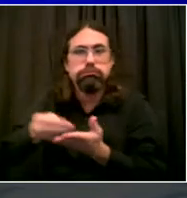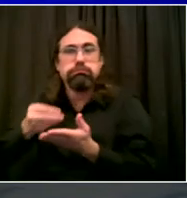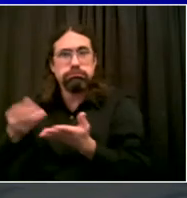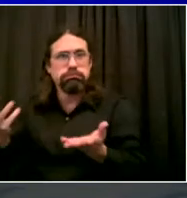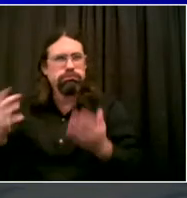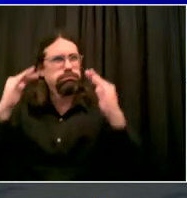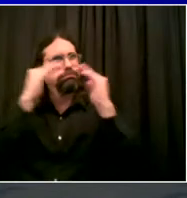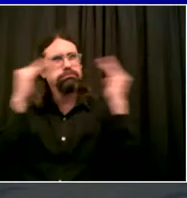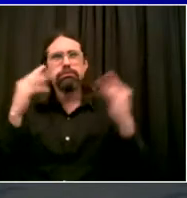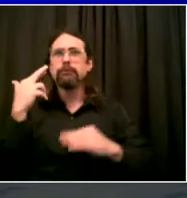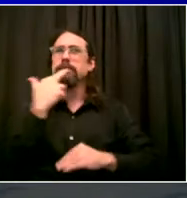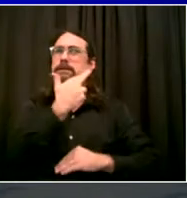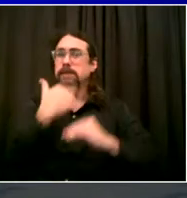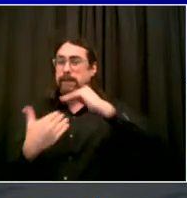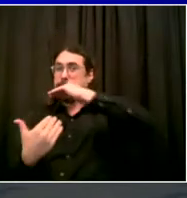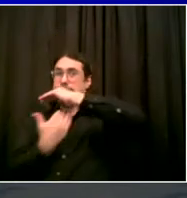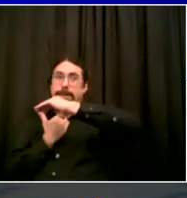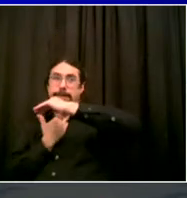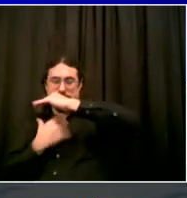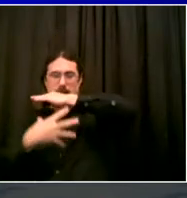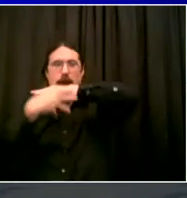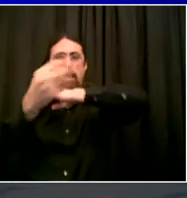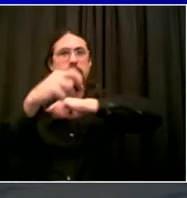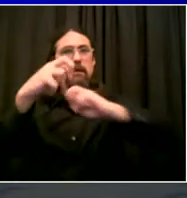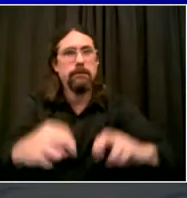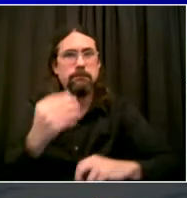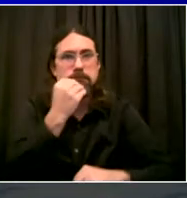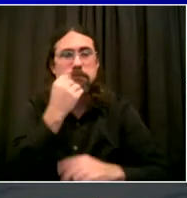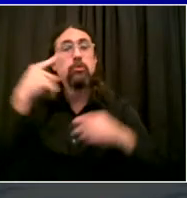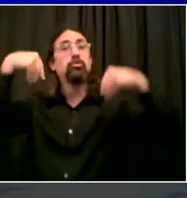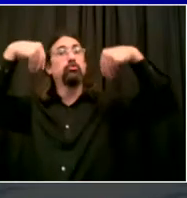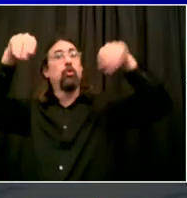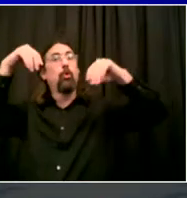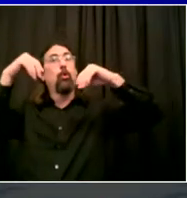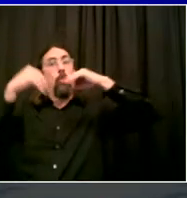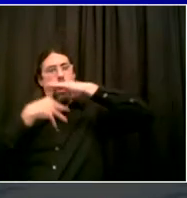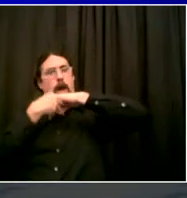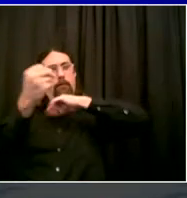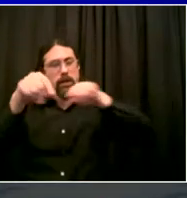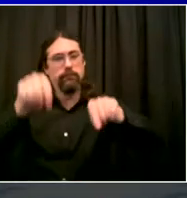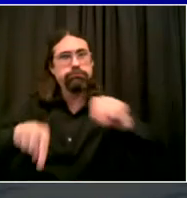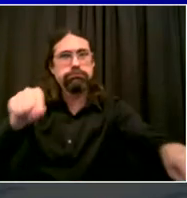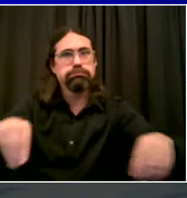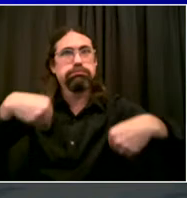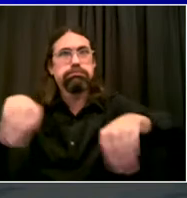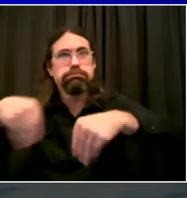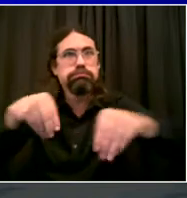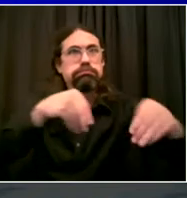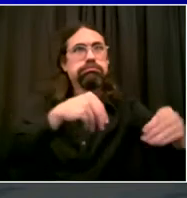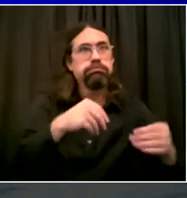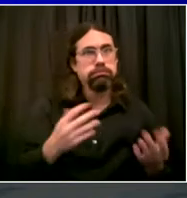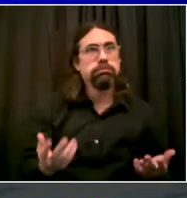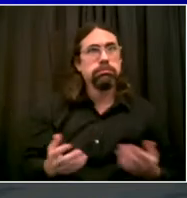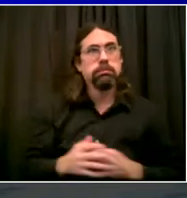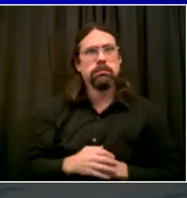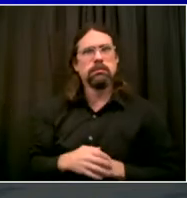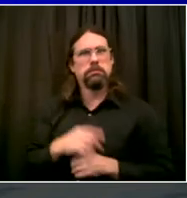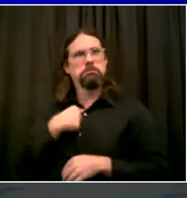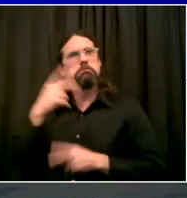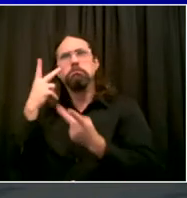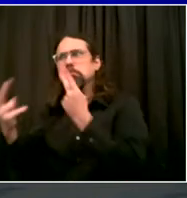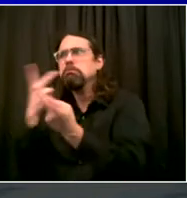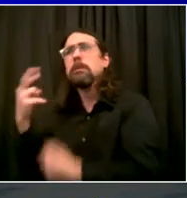And store owners can go online right now and start applying at myc.gov slash open